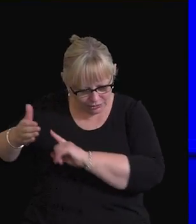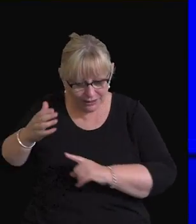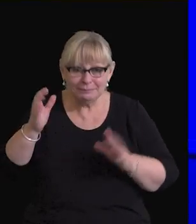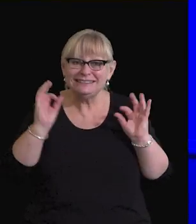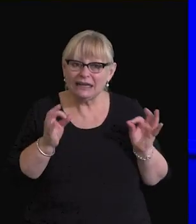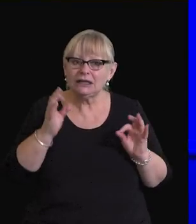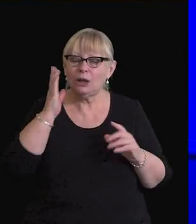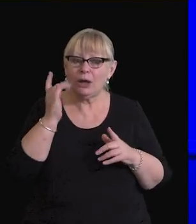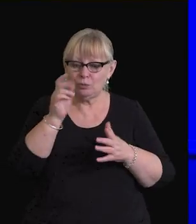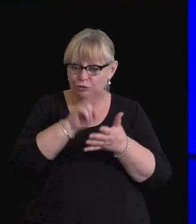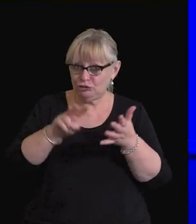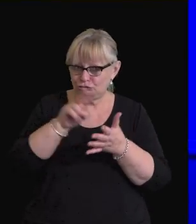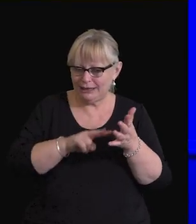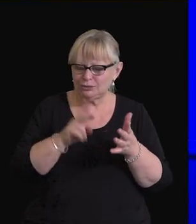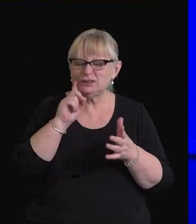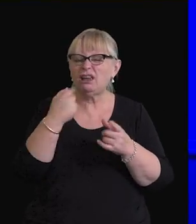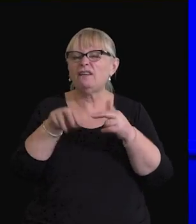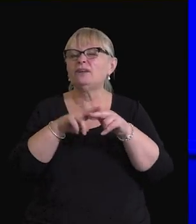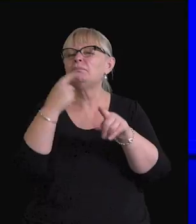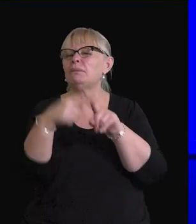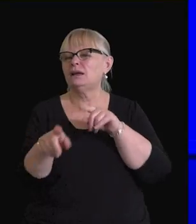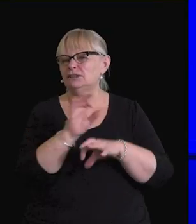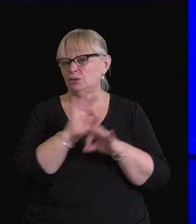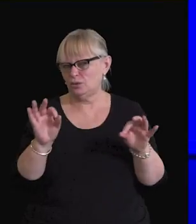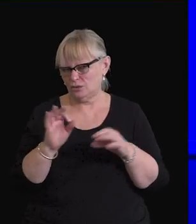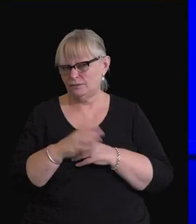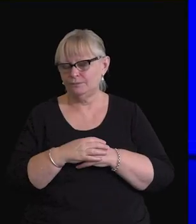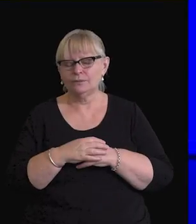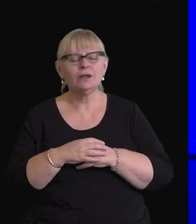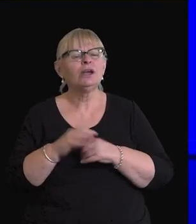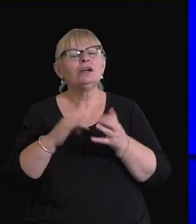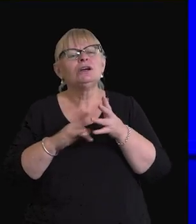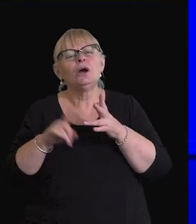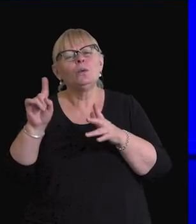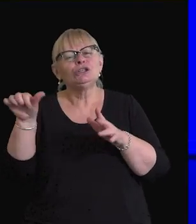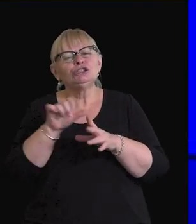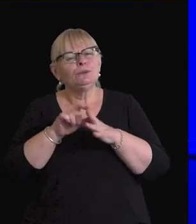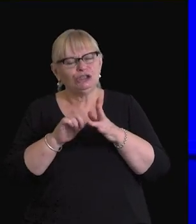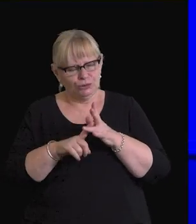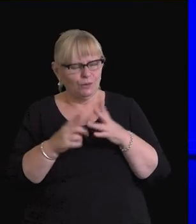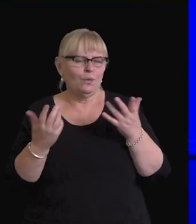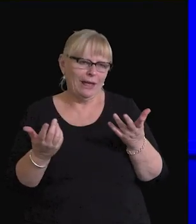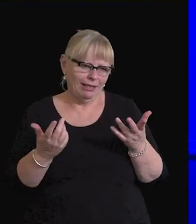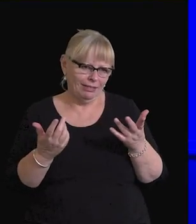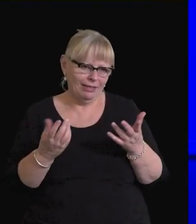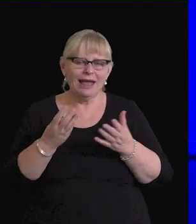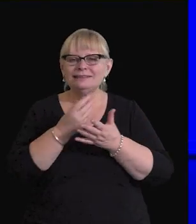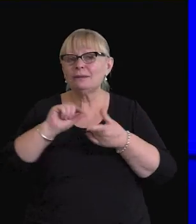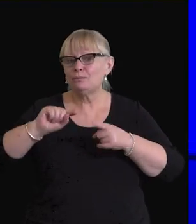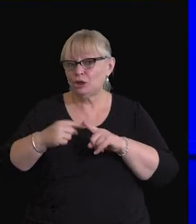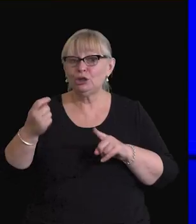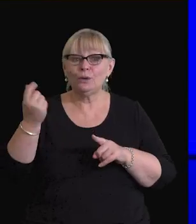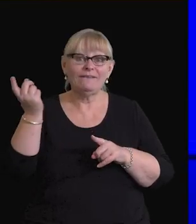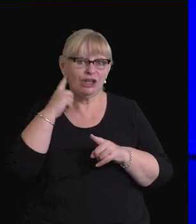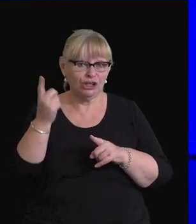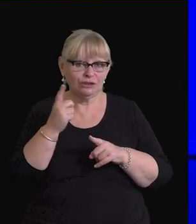else has done and decide if it passes standard. So what should we do? Well, at some point, you'll